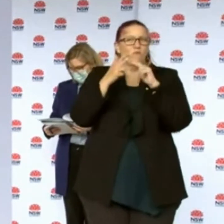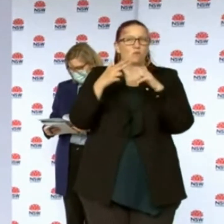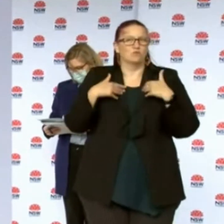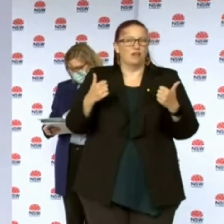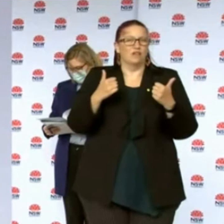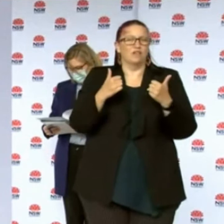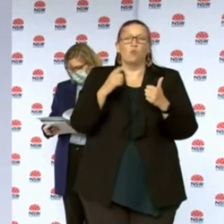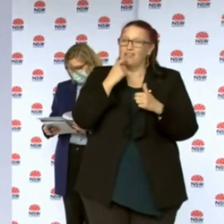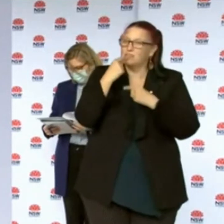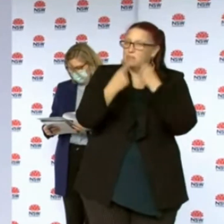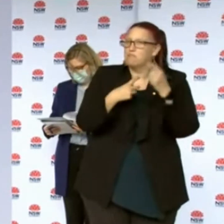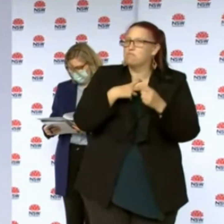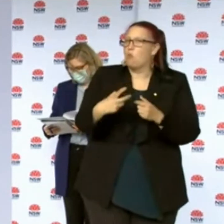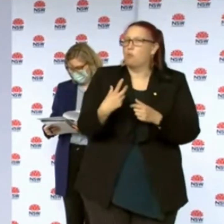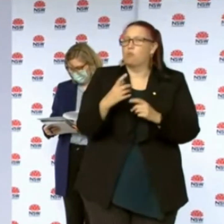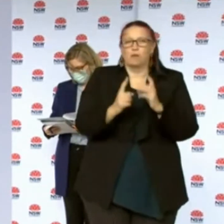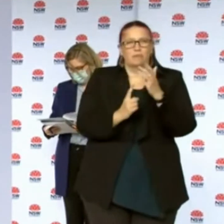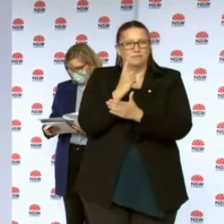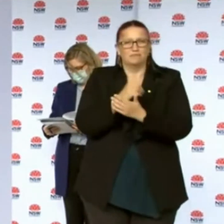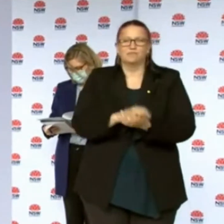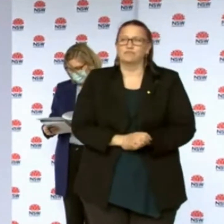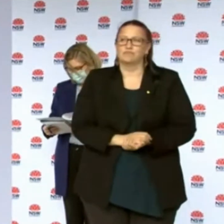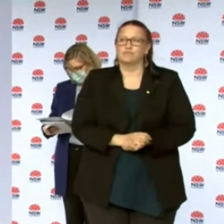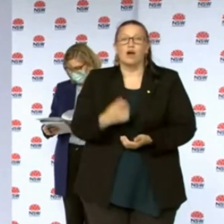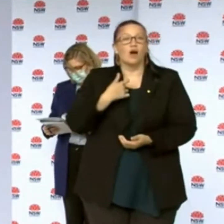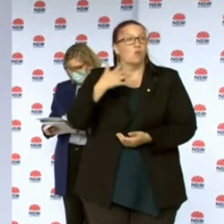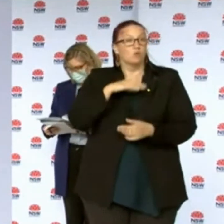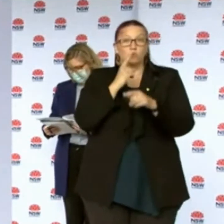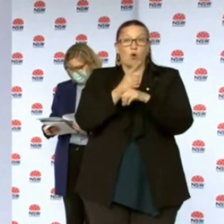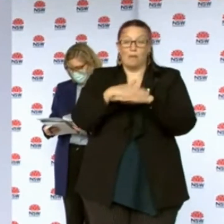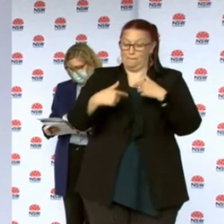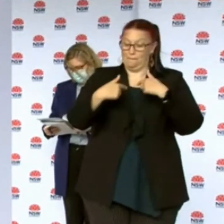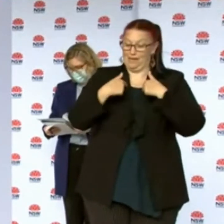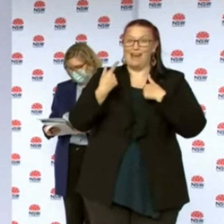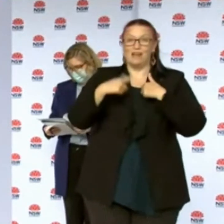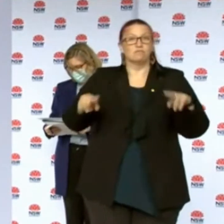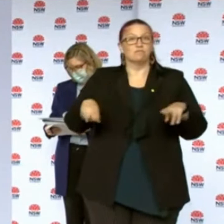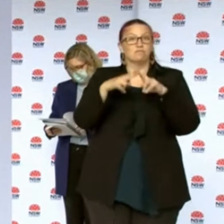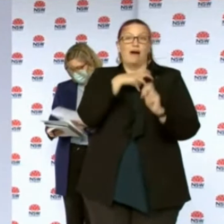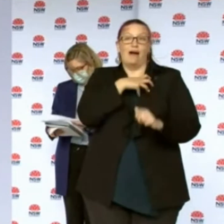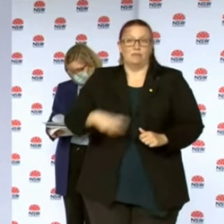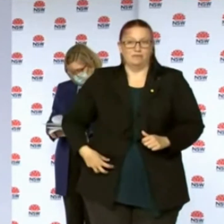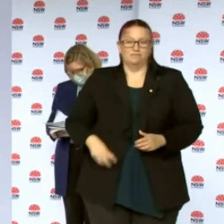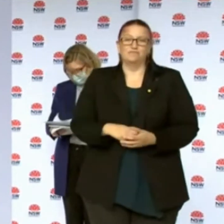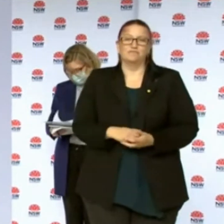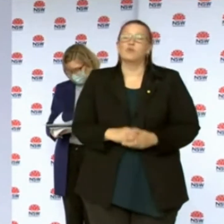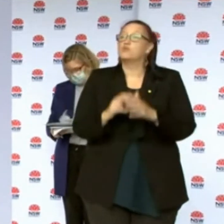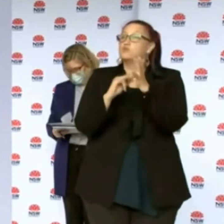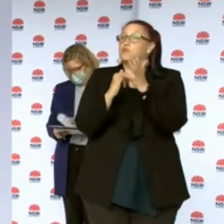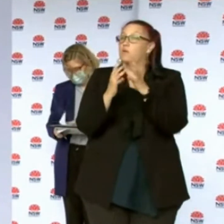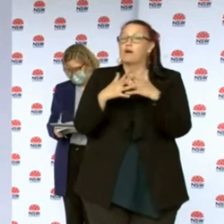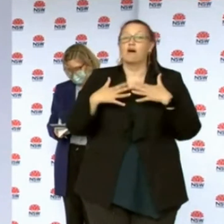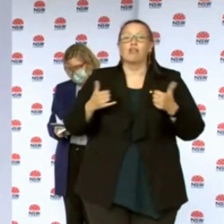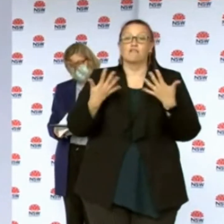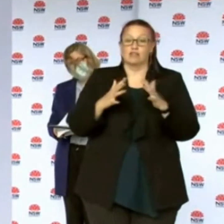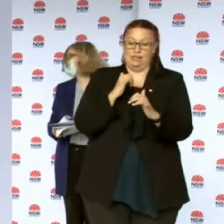want to stress the situation regarding me in Parliament House. I was interviewed by Health. Health